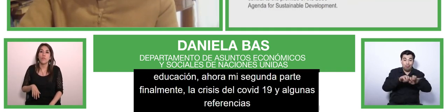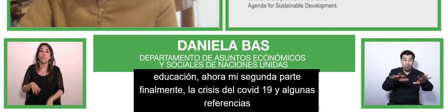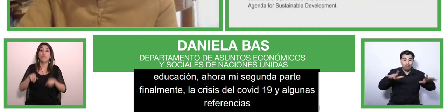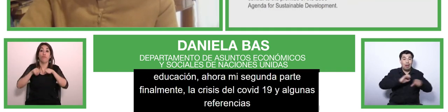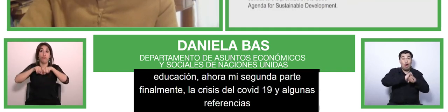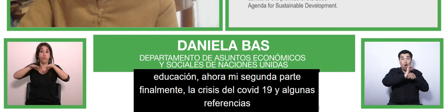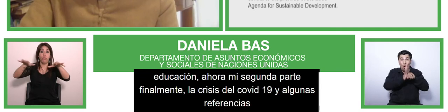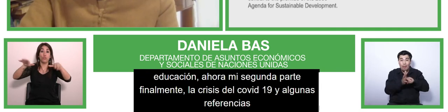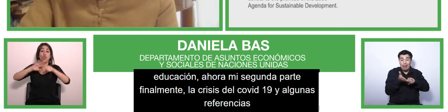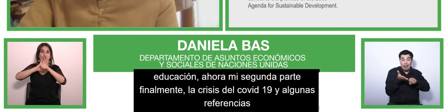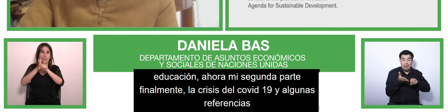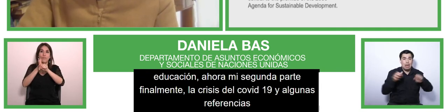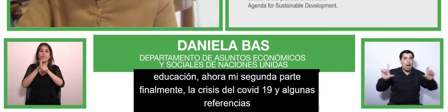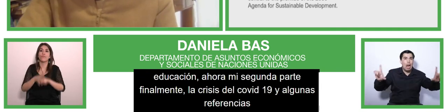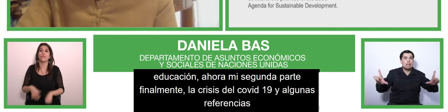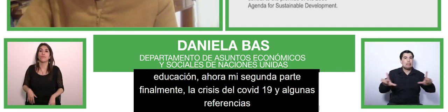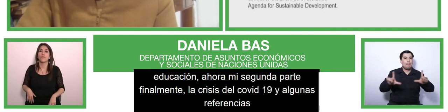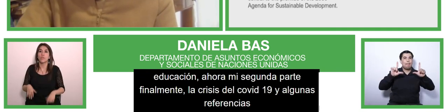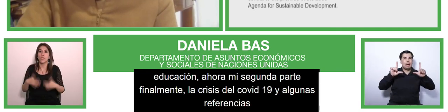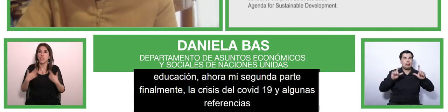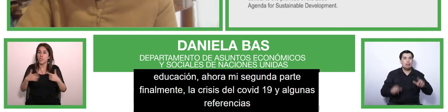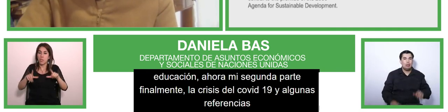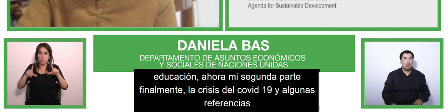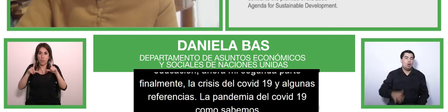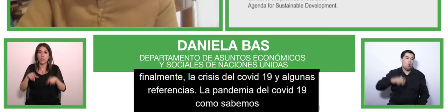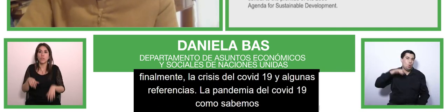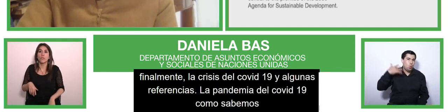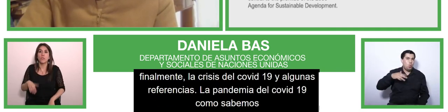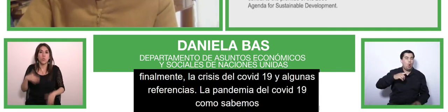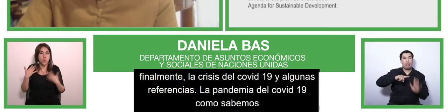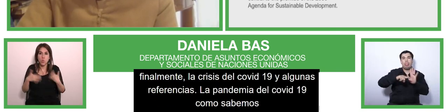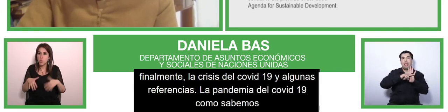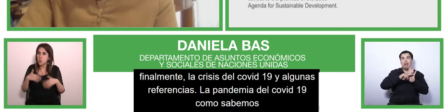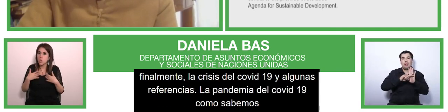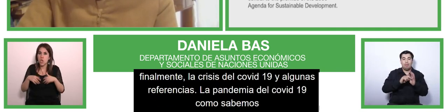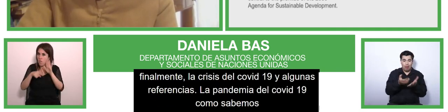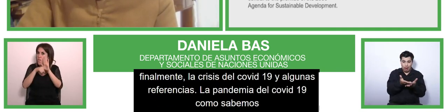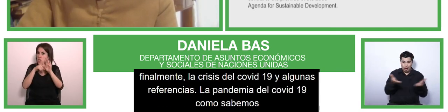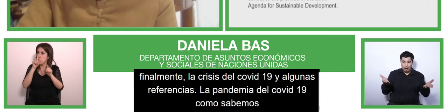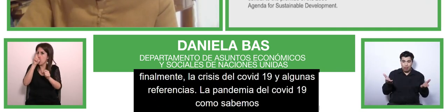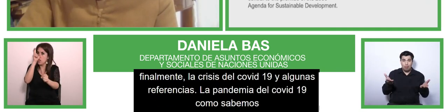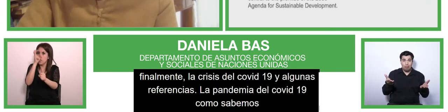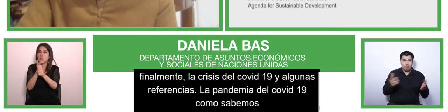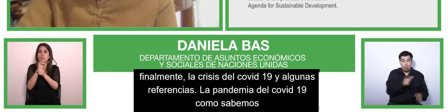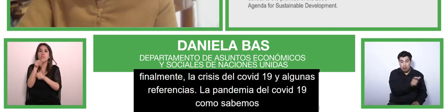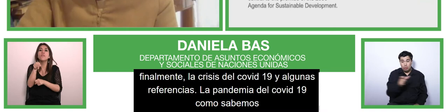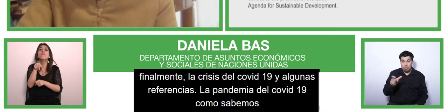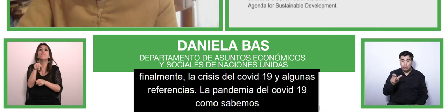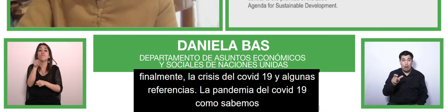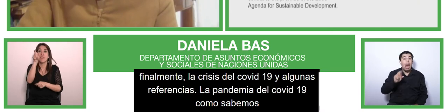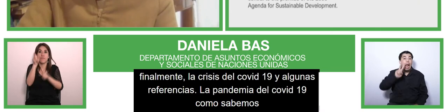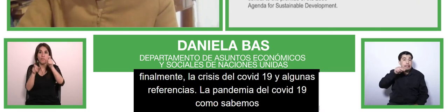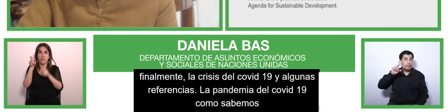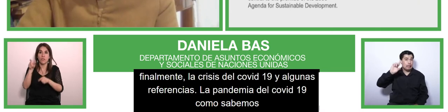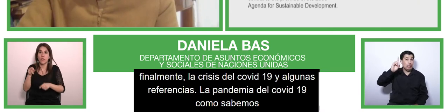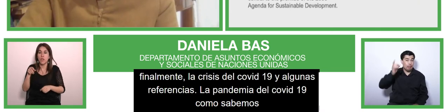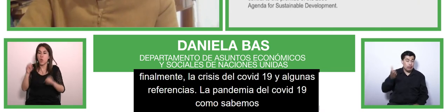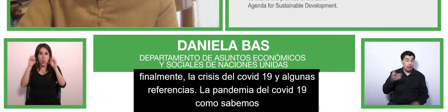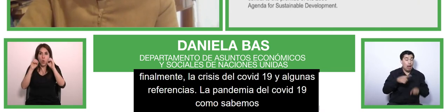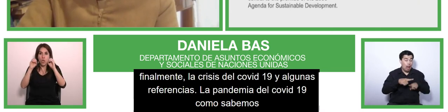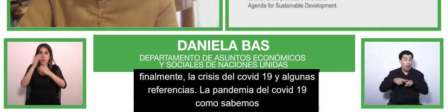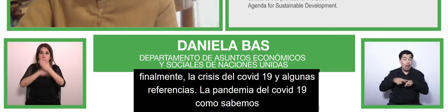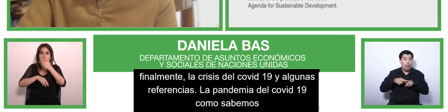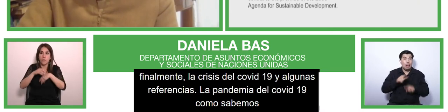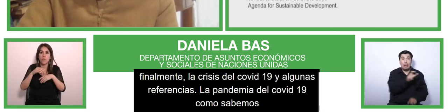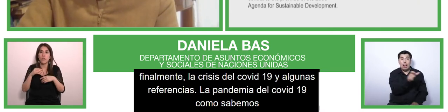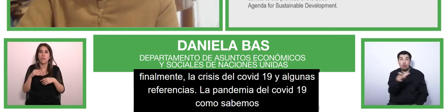those with and without disabilities and vulnerabilities in society but definitely it is